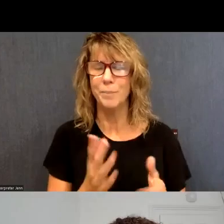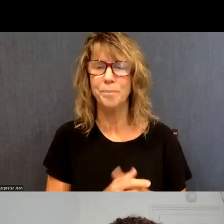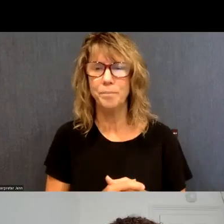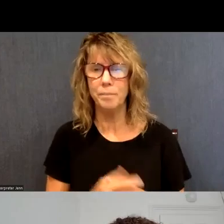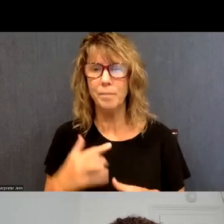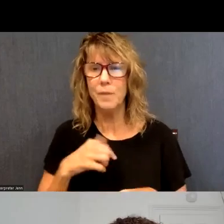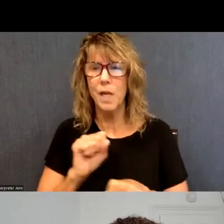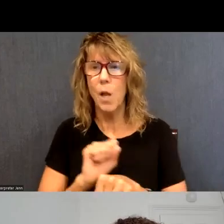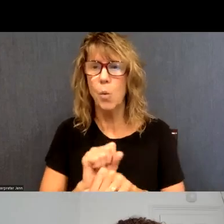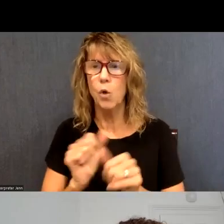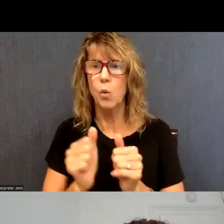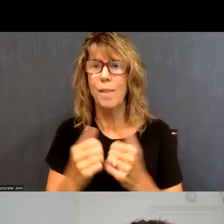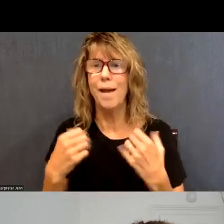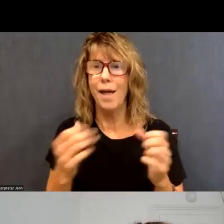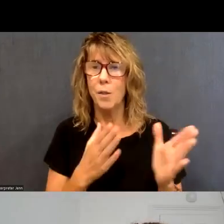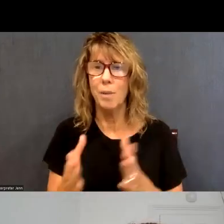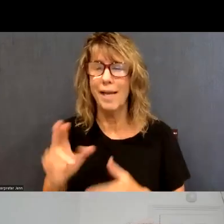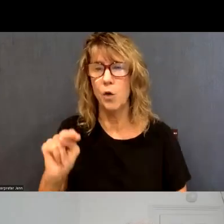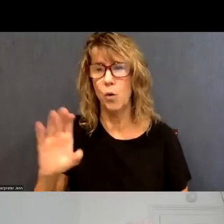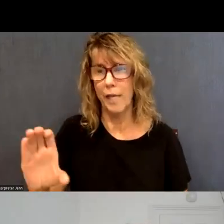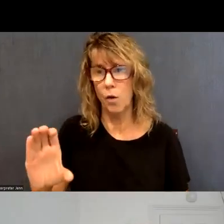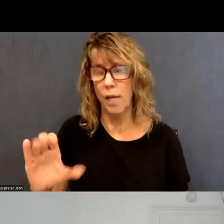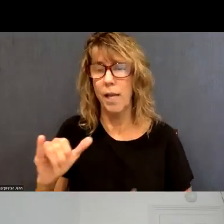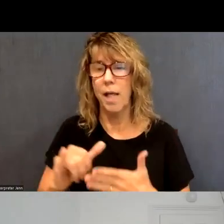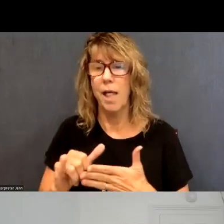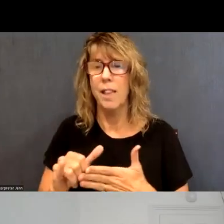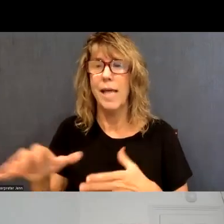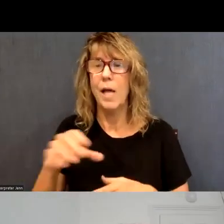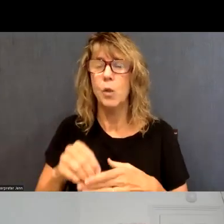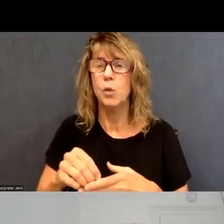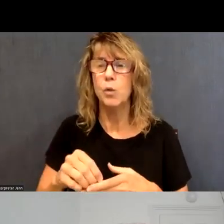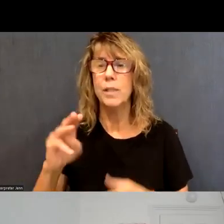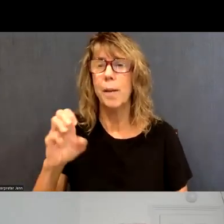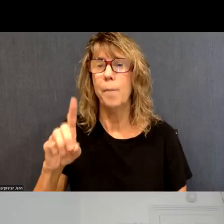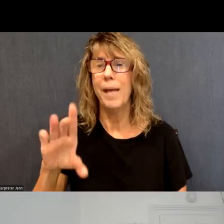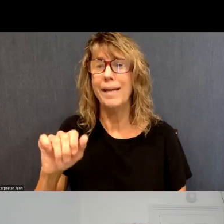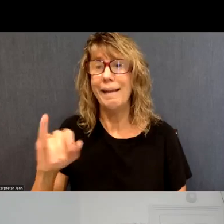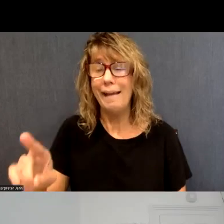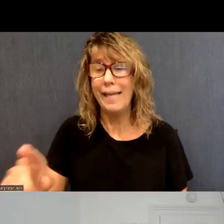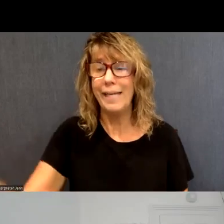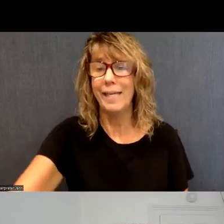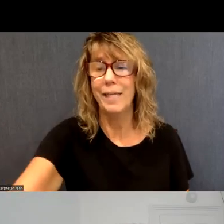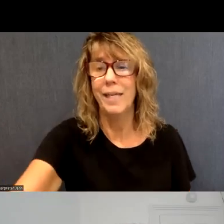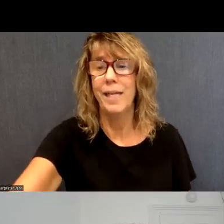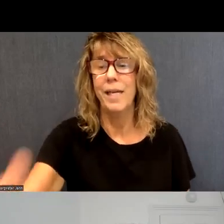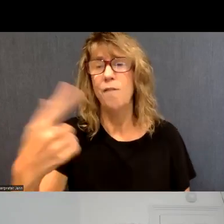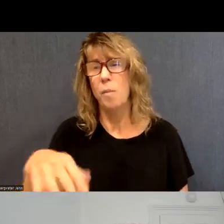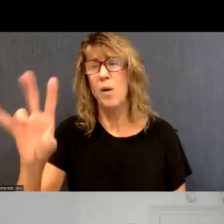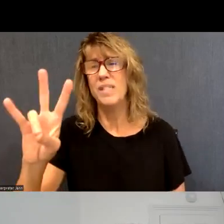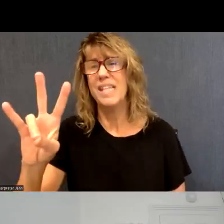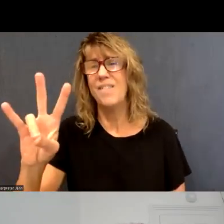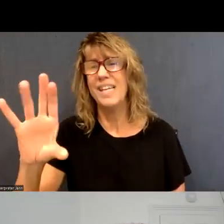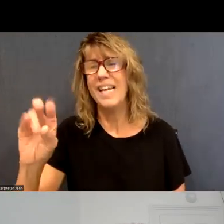I work within a health plan in North Carolina that covers Medicaid and uninsured for, uh, seven counties, about a third of the